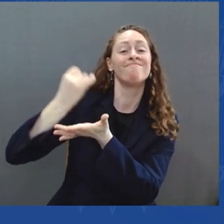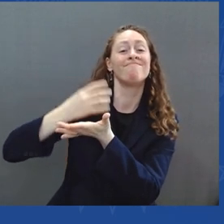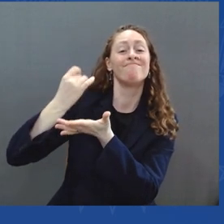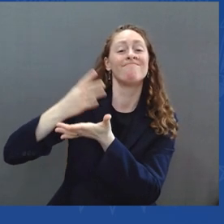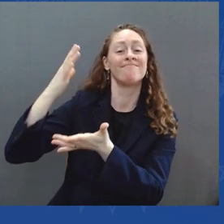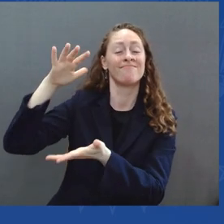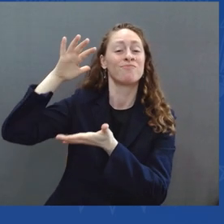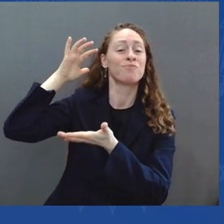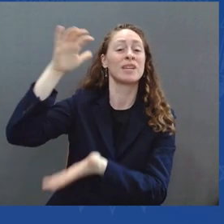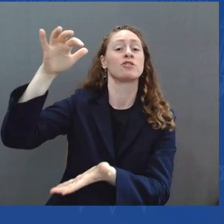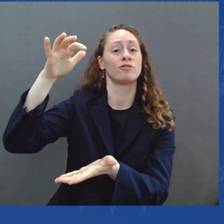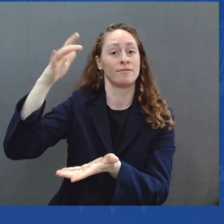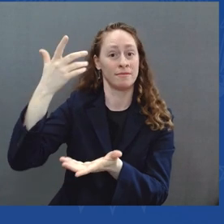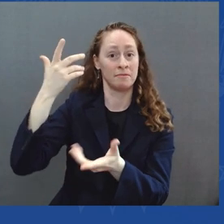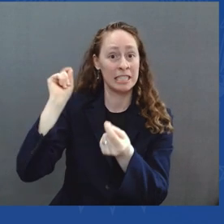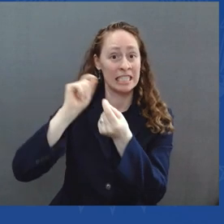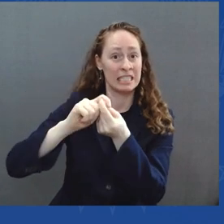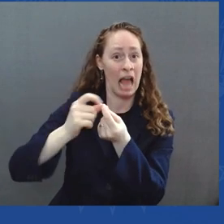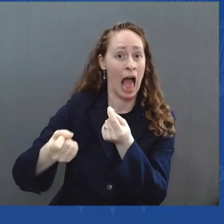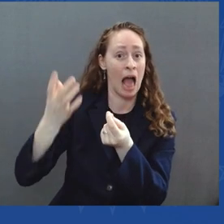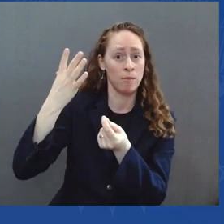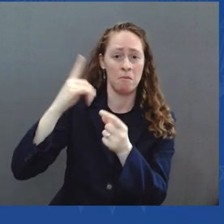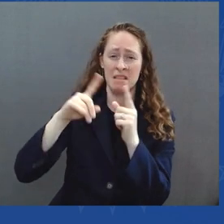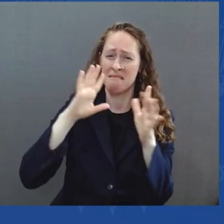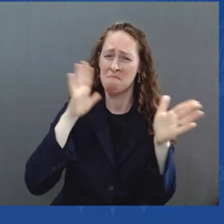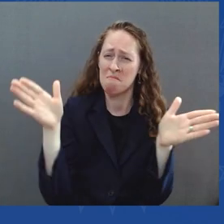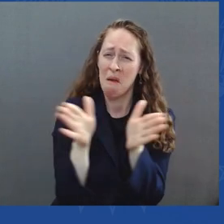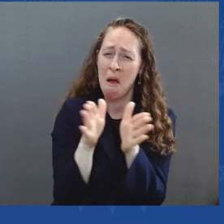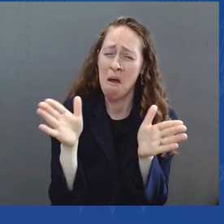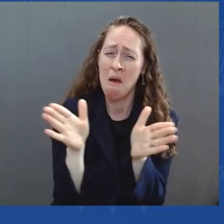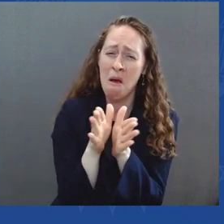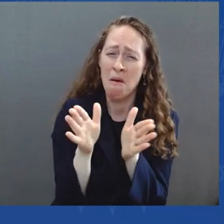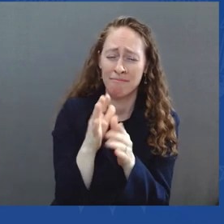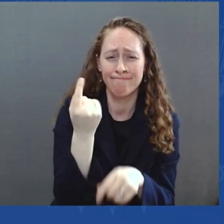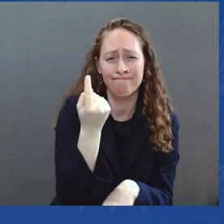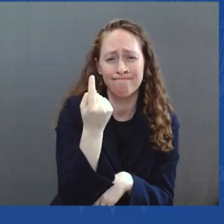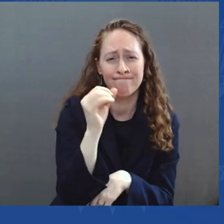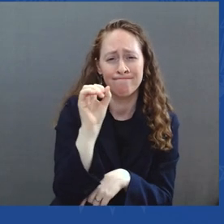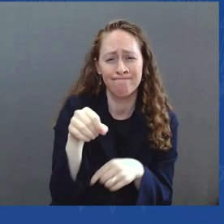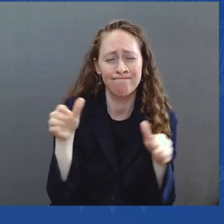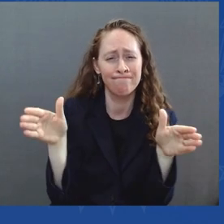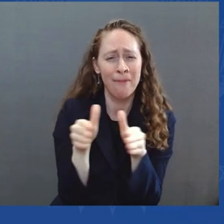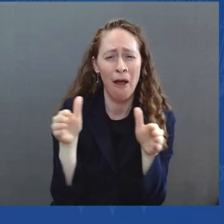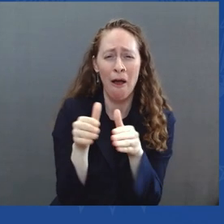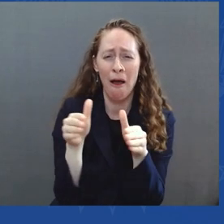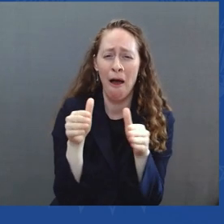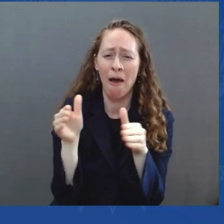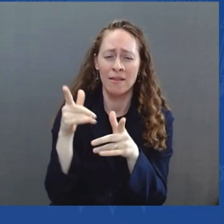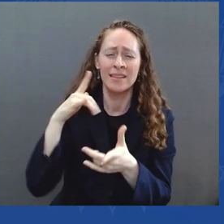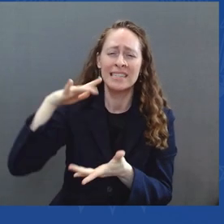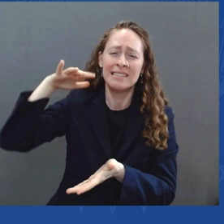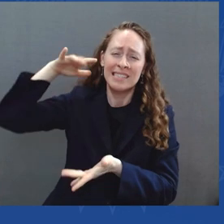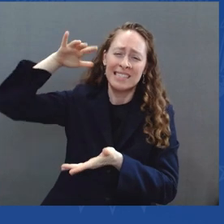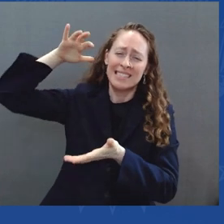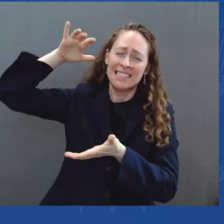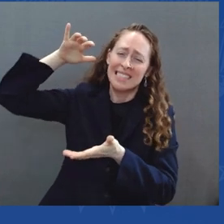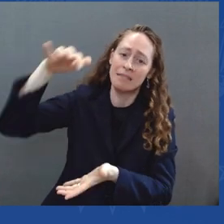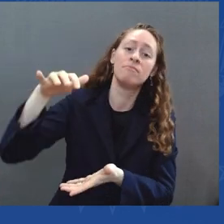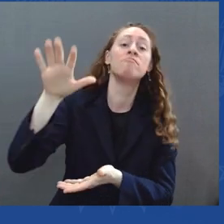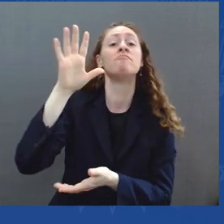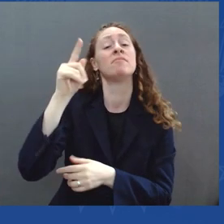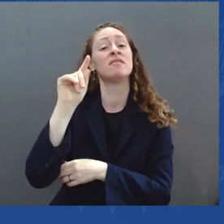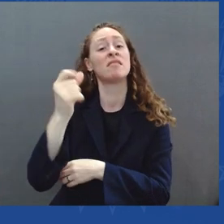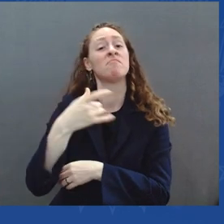less than 1 percent. But my point is, billionaires pay an average rate of only 8 percent on their total income. A family